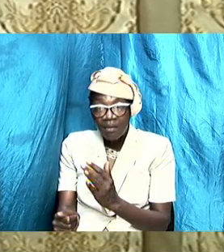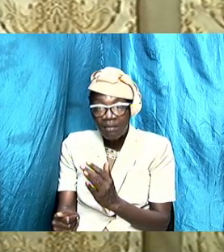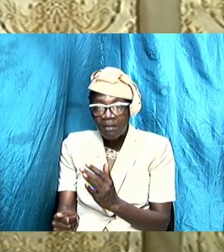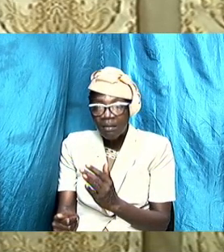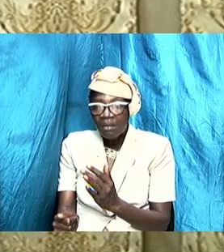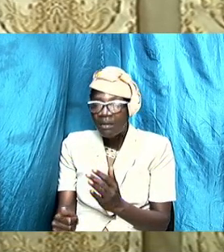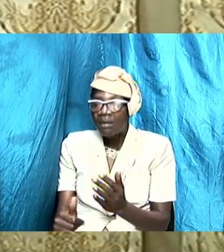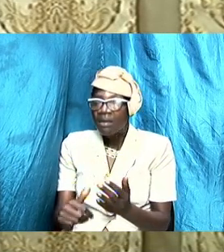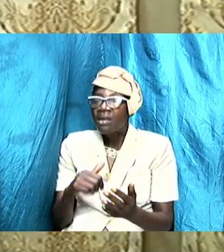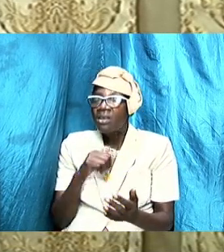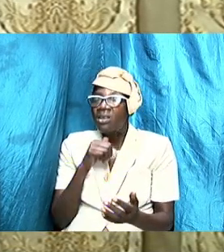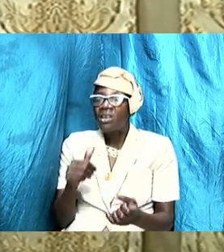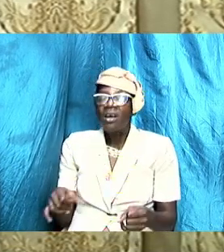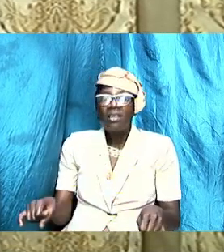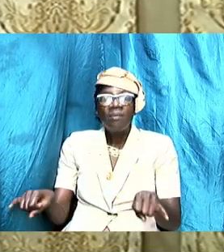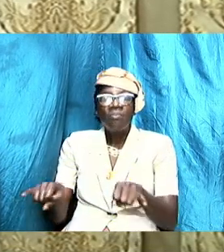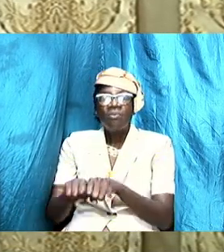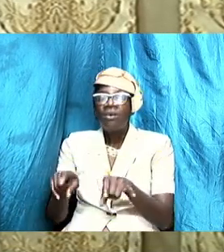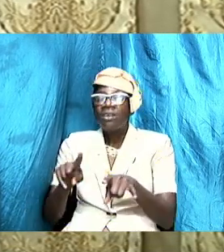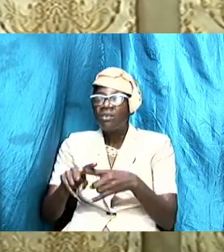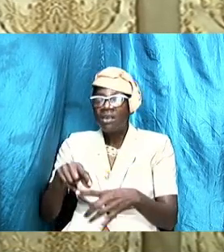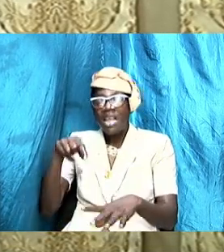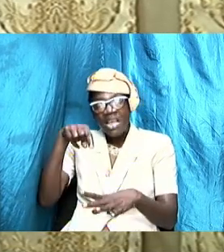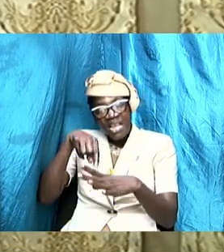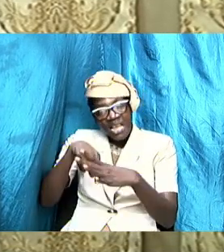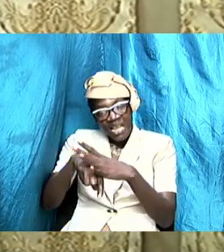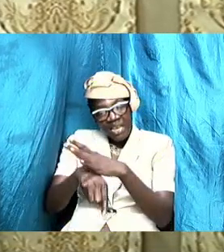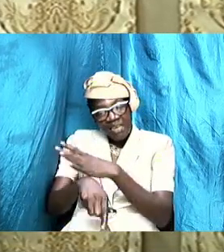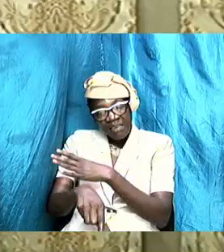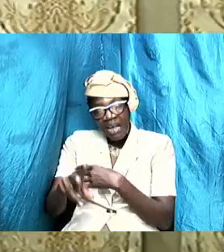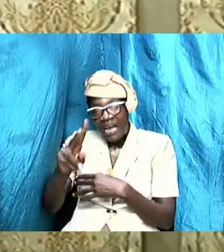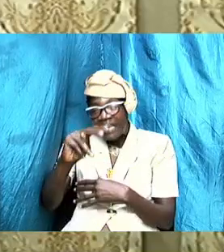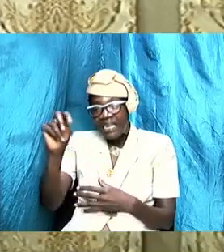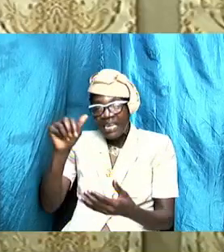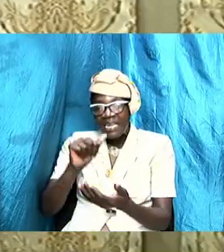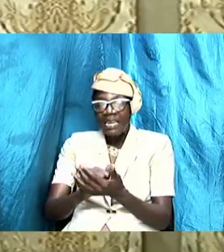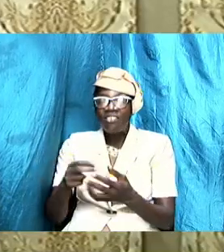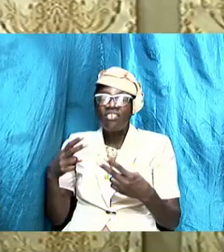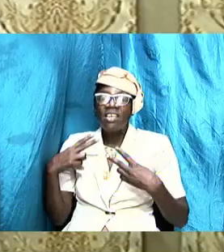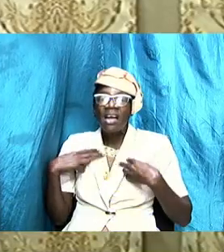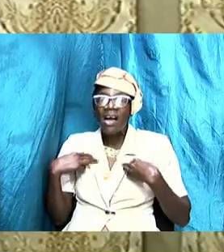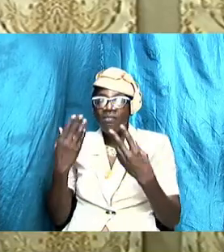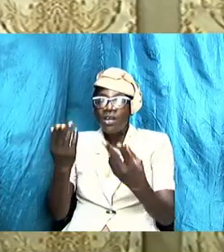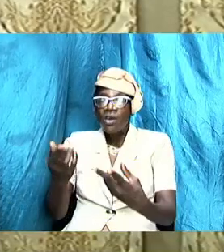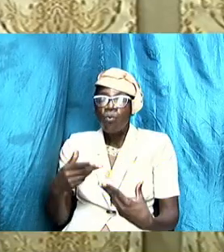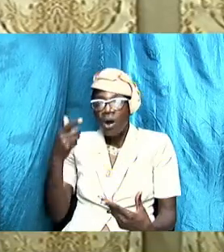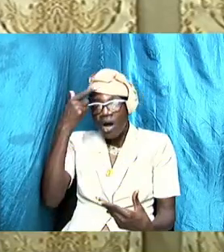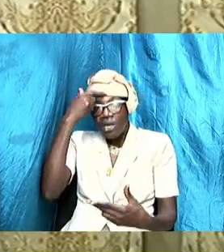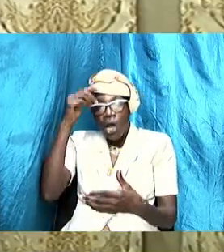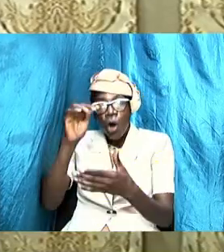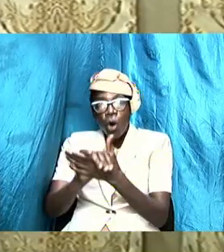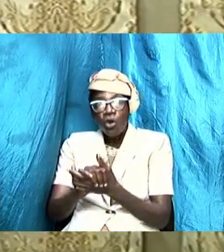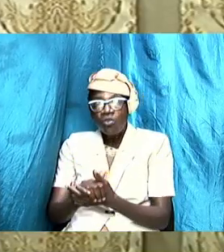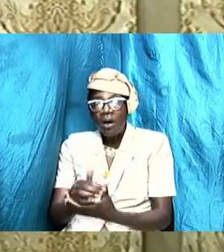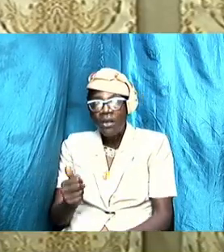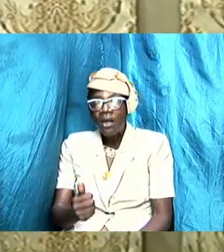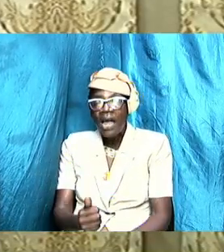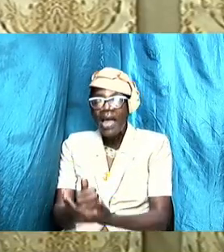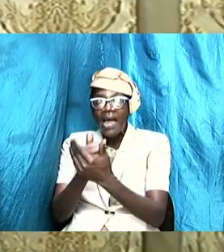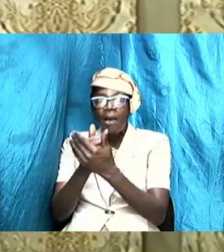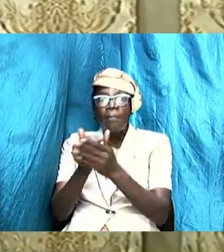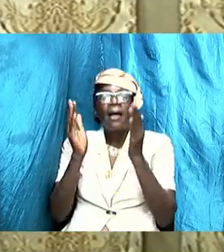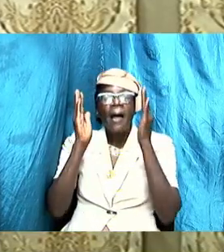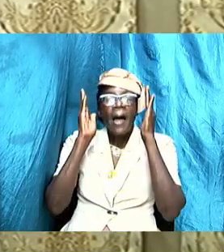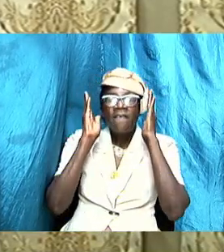the inside need that she have that she wants her husband to cater to her and to focus